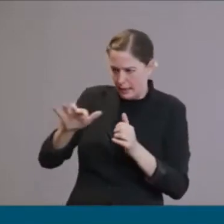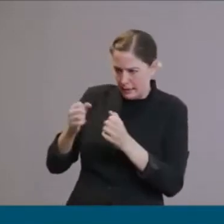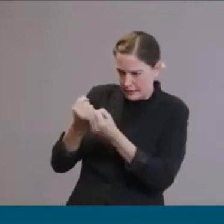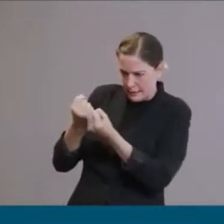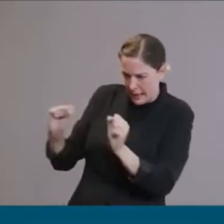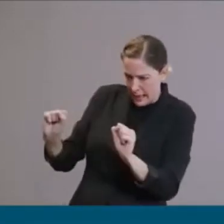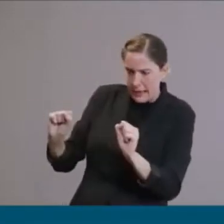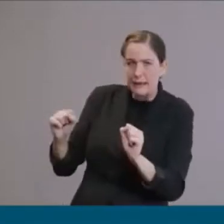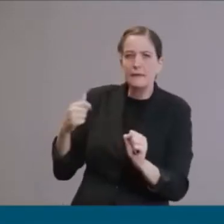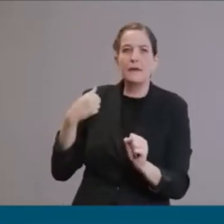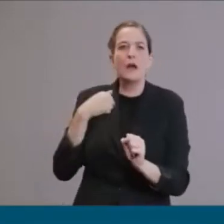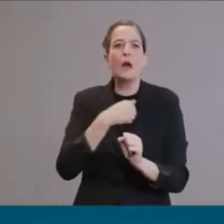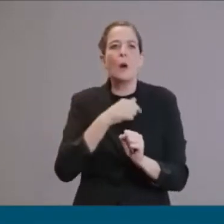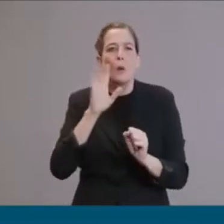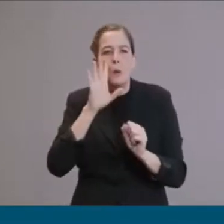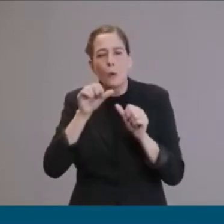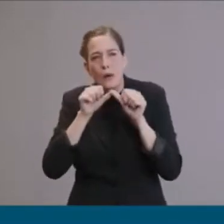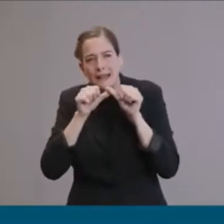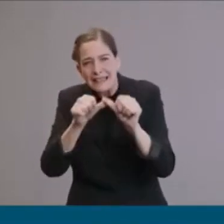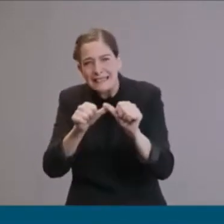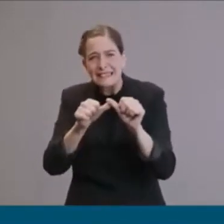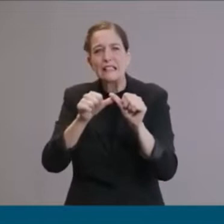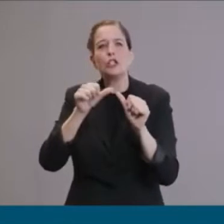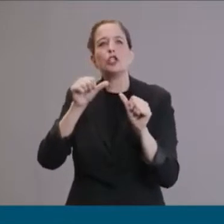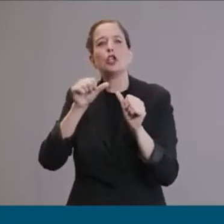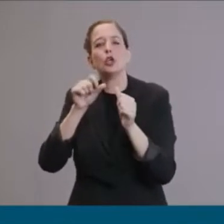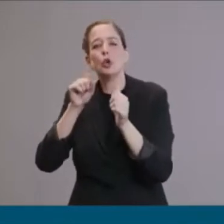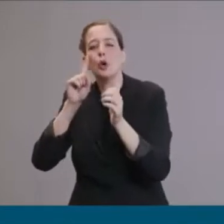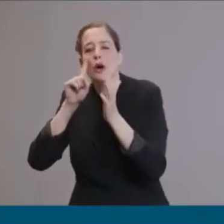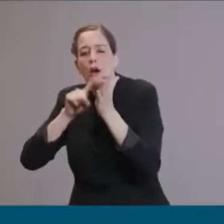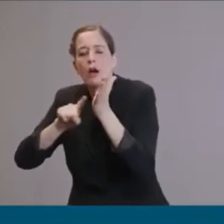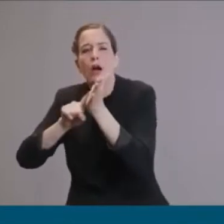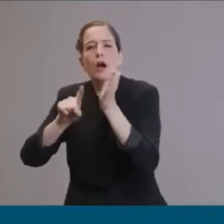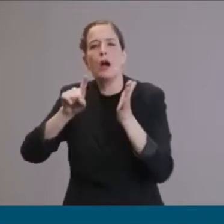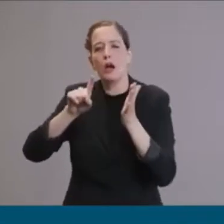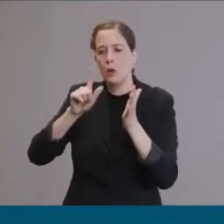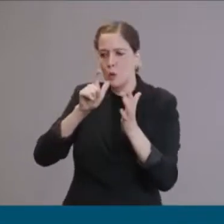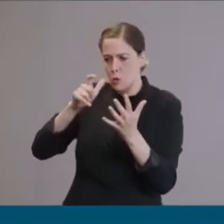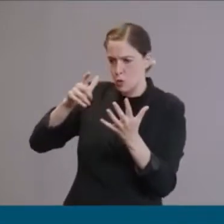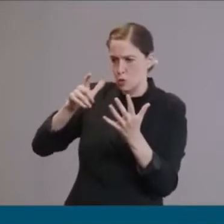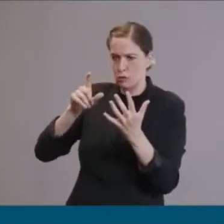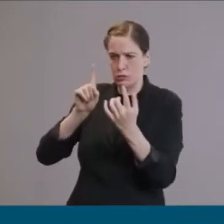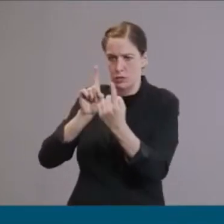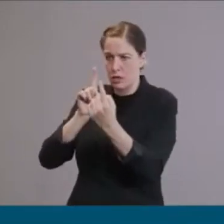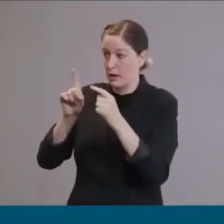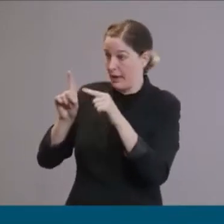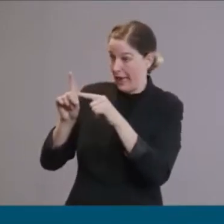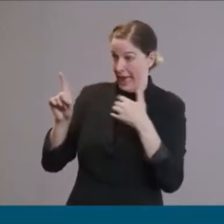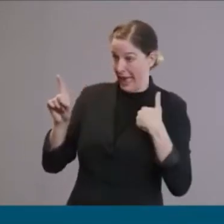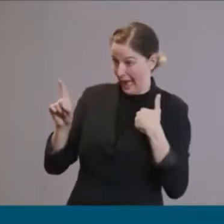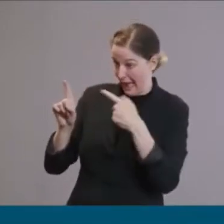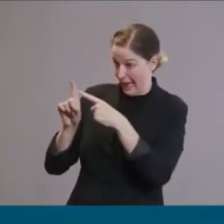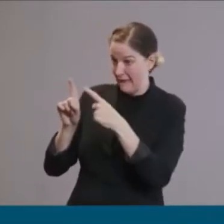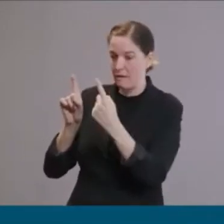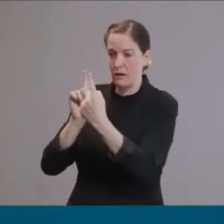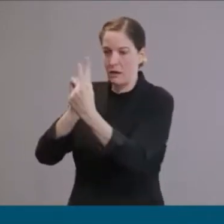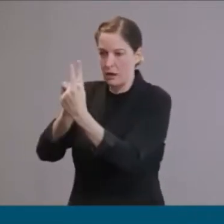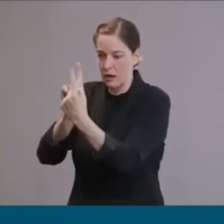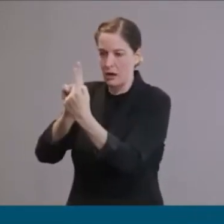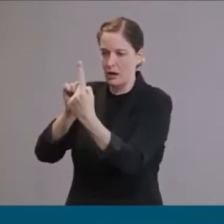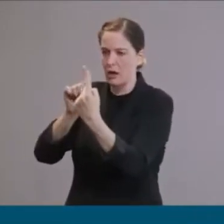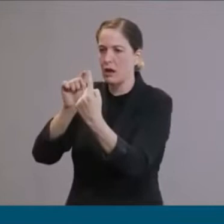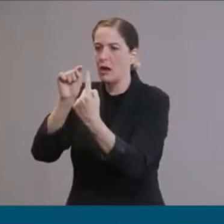We're also going to increase in terms of hospital capacity on whatever